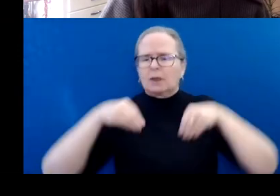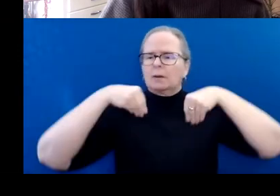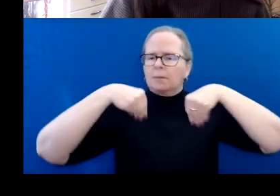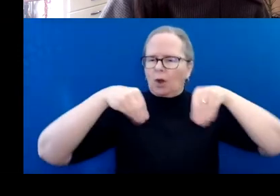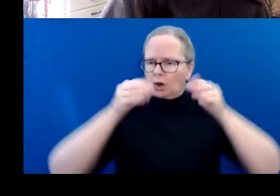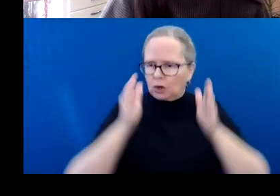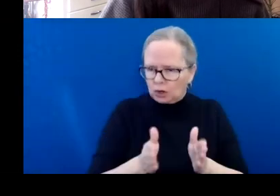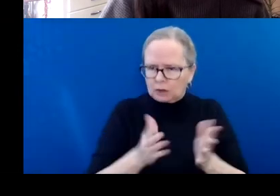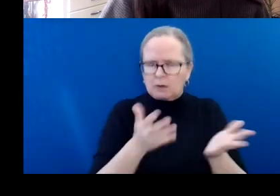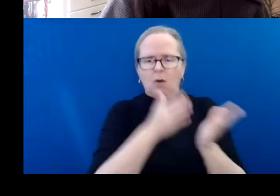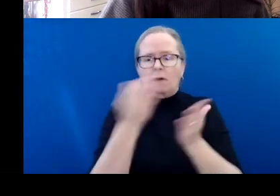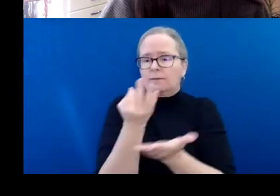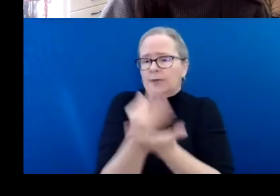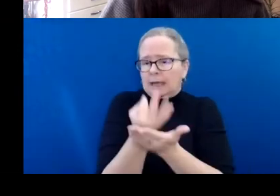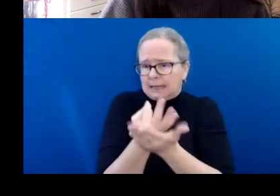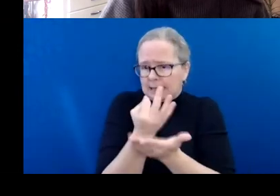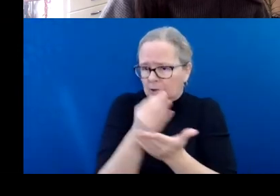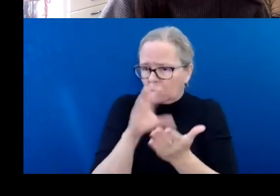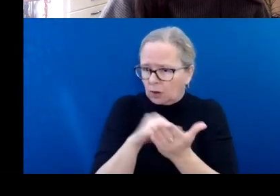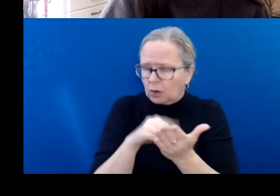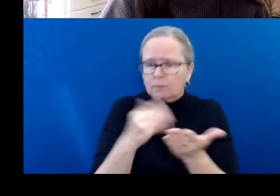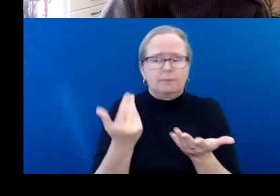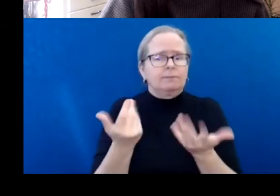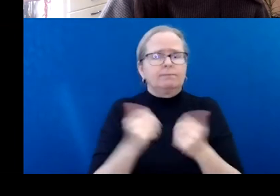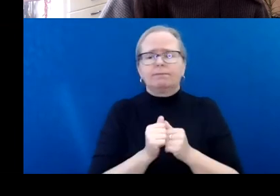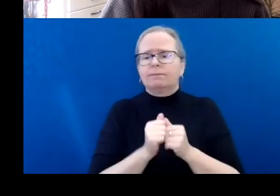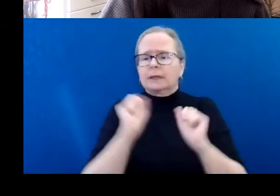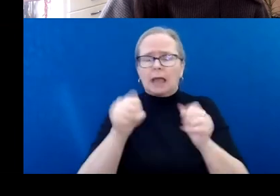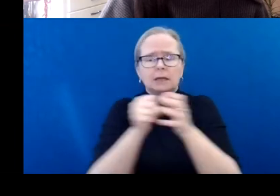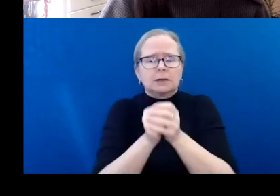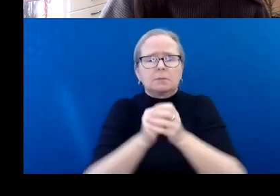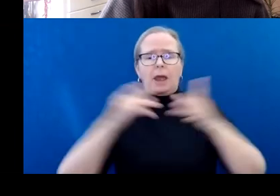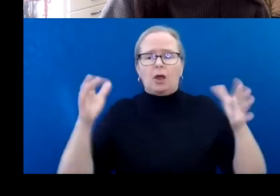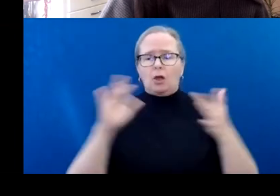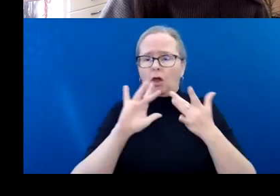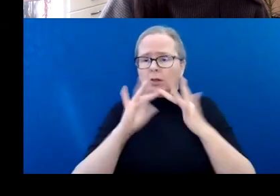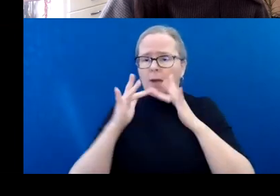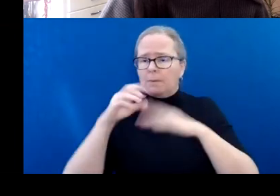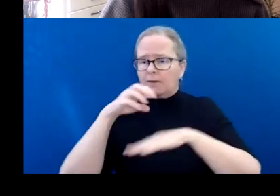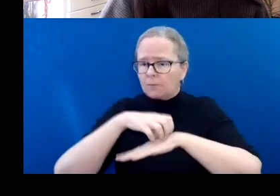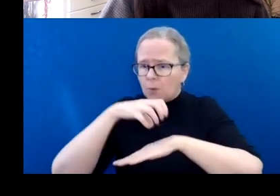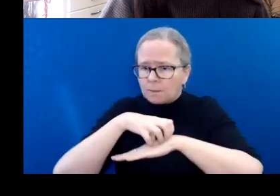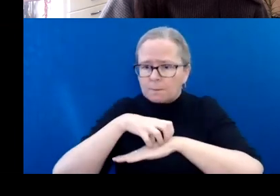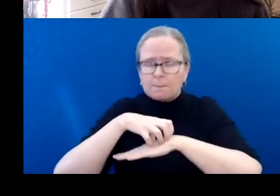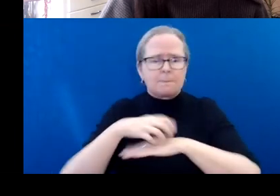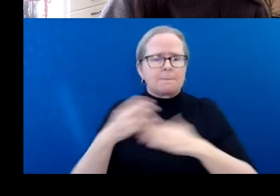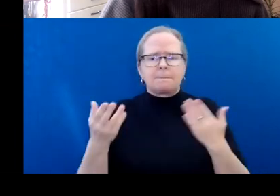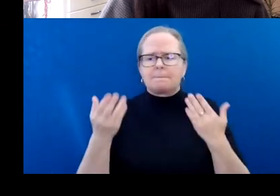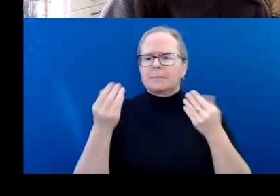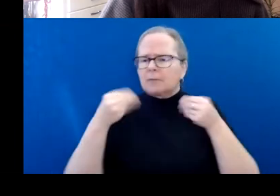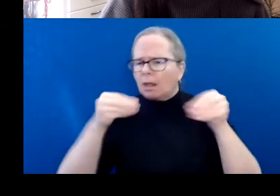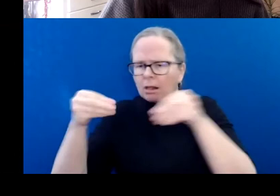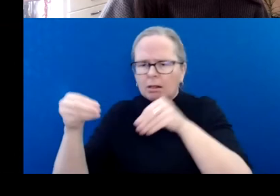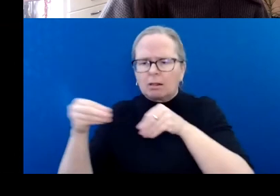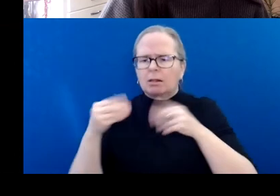expanding or developing platforms, audiences or networks, relationship building,